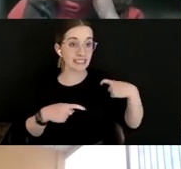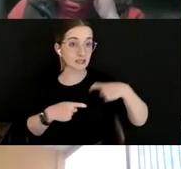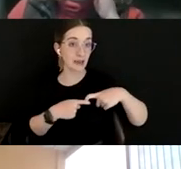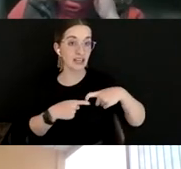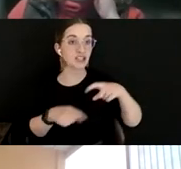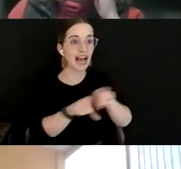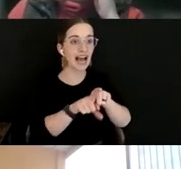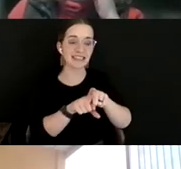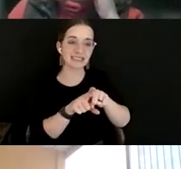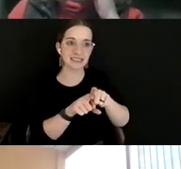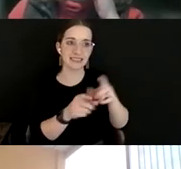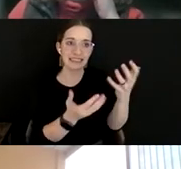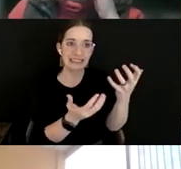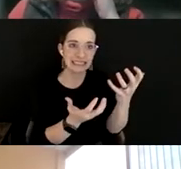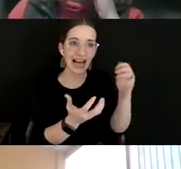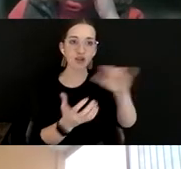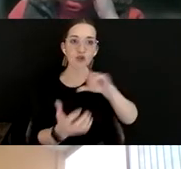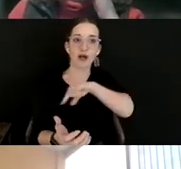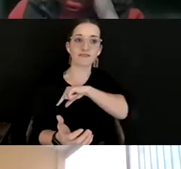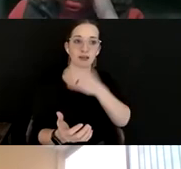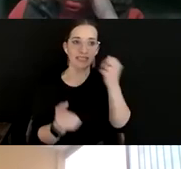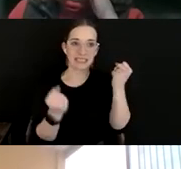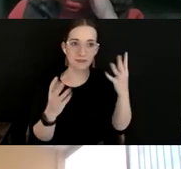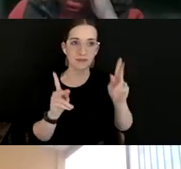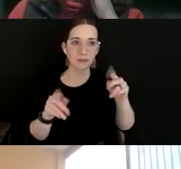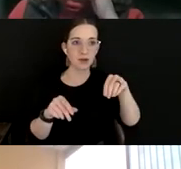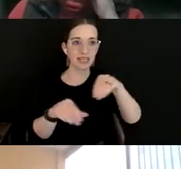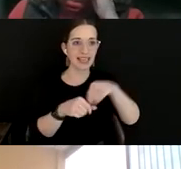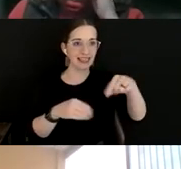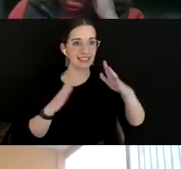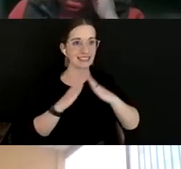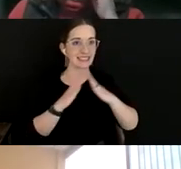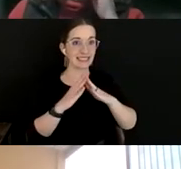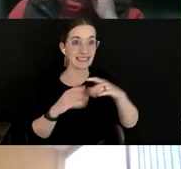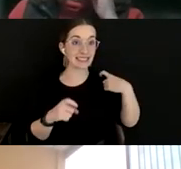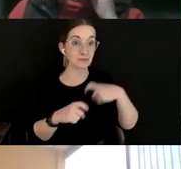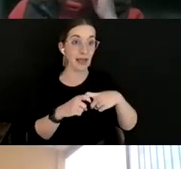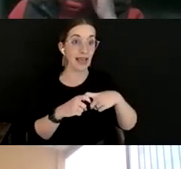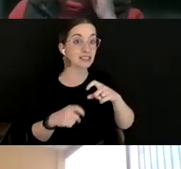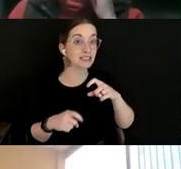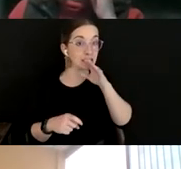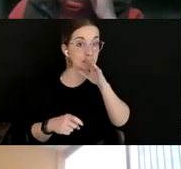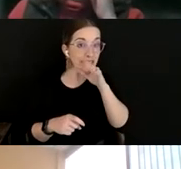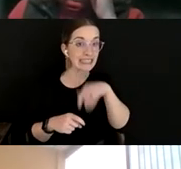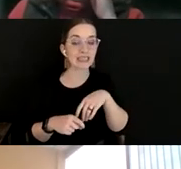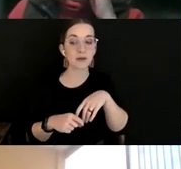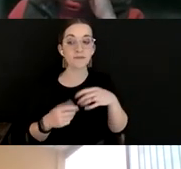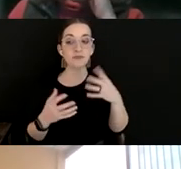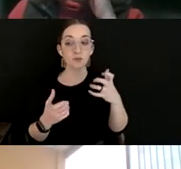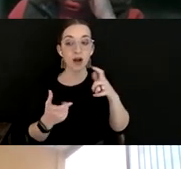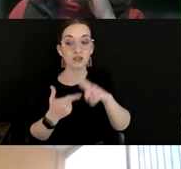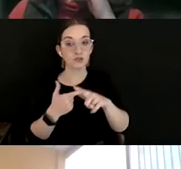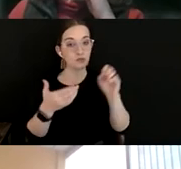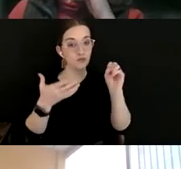so much of the city here is Spanish-speaking. We included the ability to interact with culturally diverse communities and named the